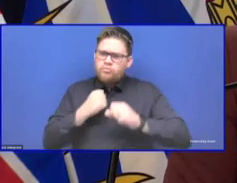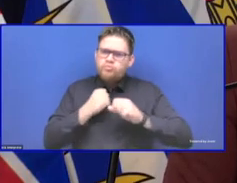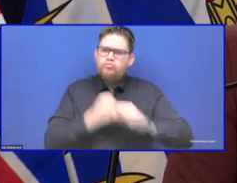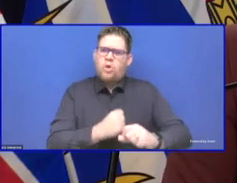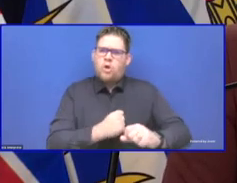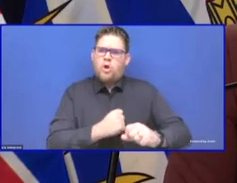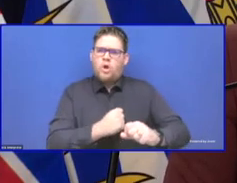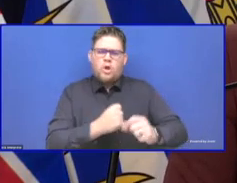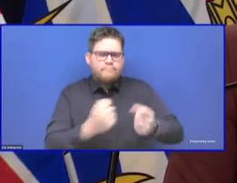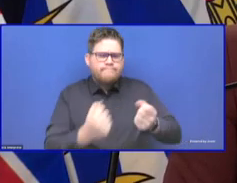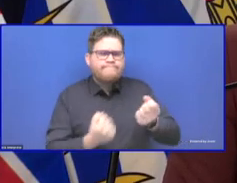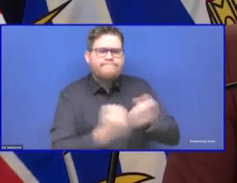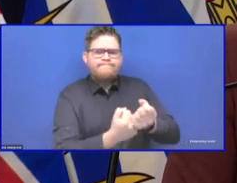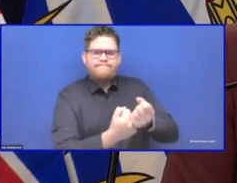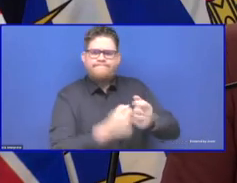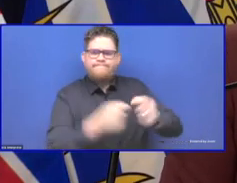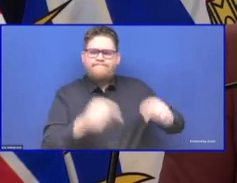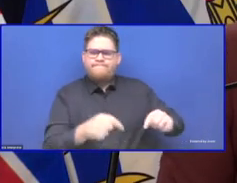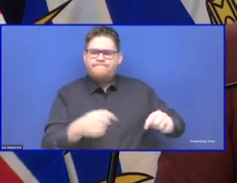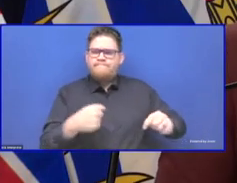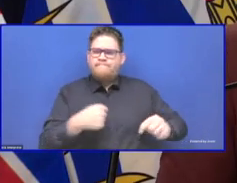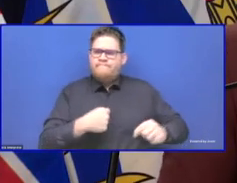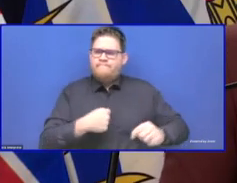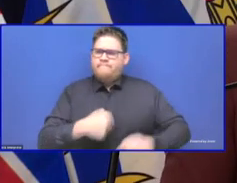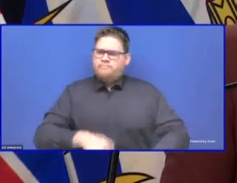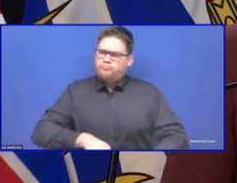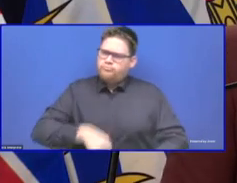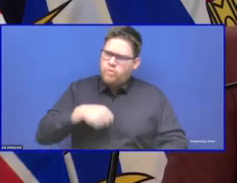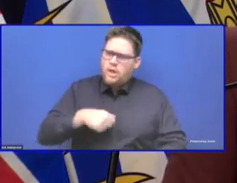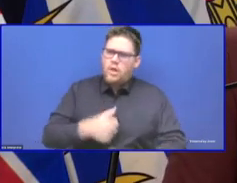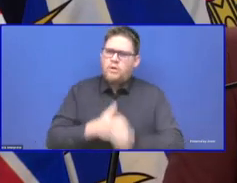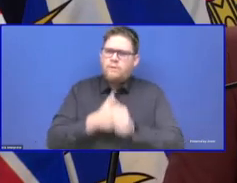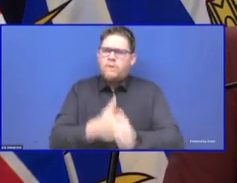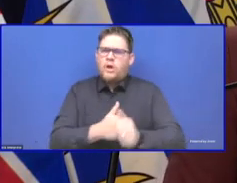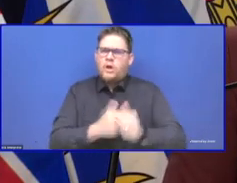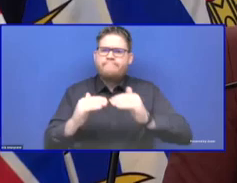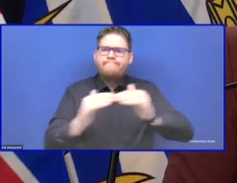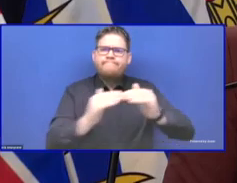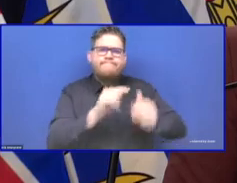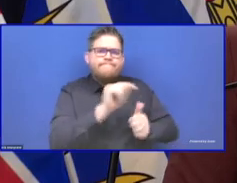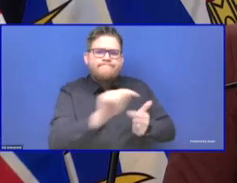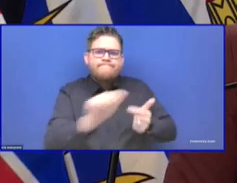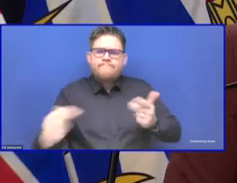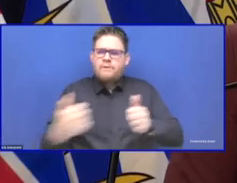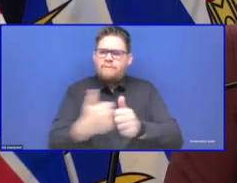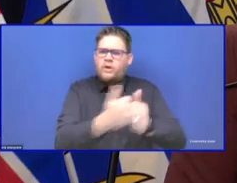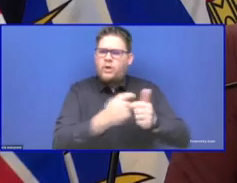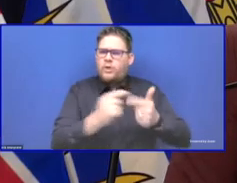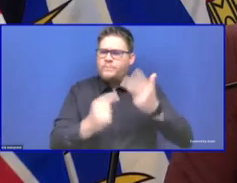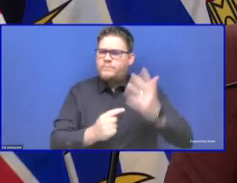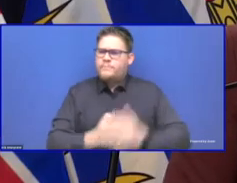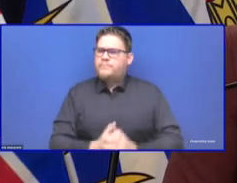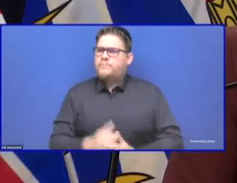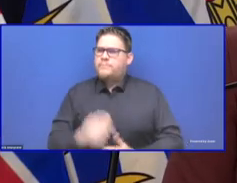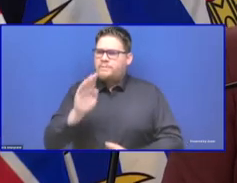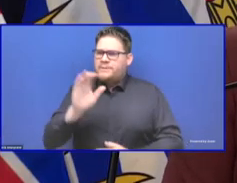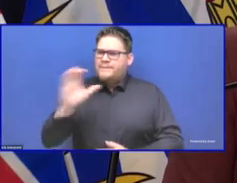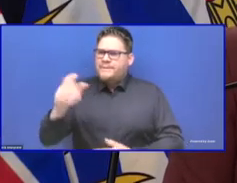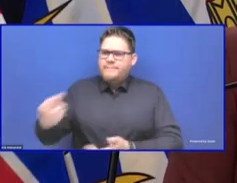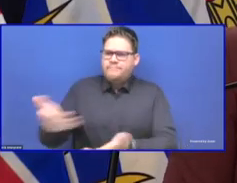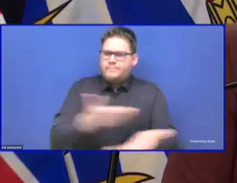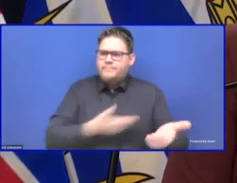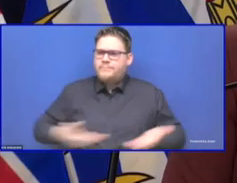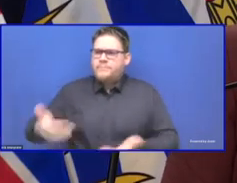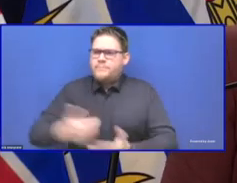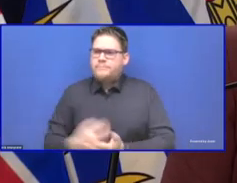healthcare across this province. And we talked a little bit about the impact that we're seeing. But we've recognized how important